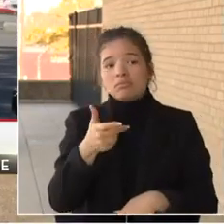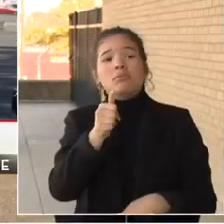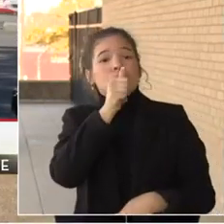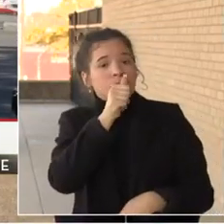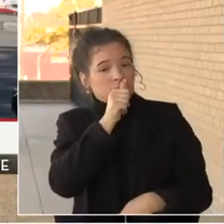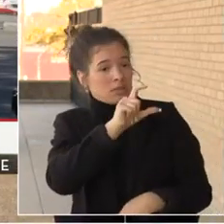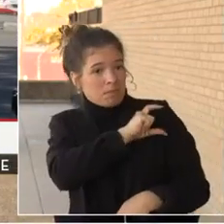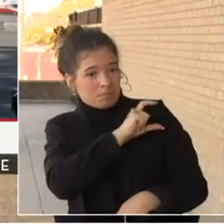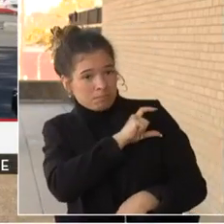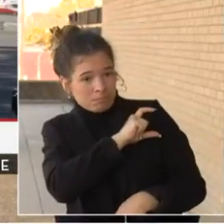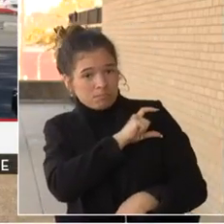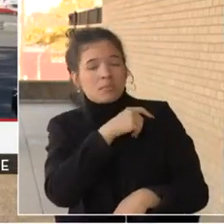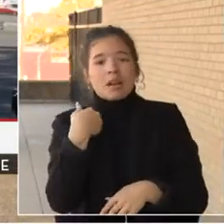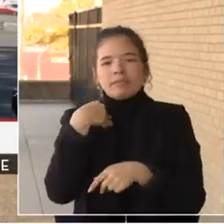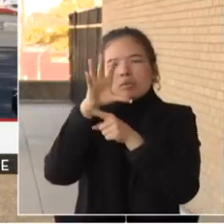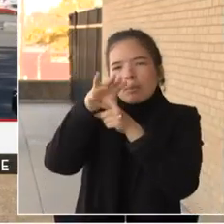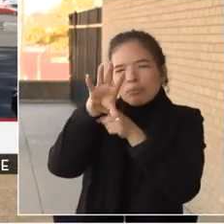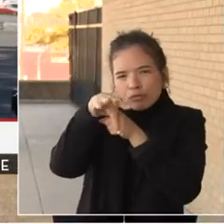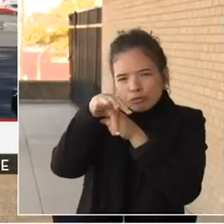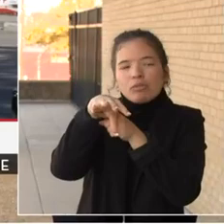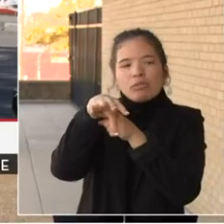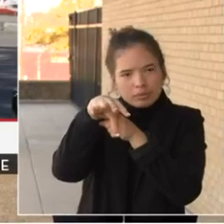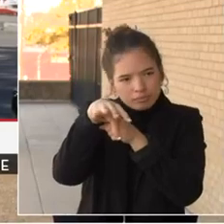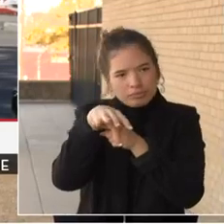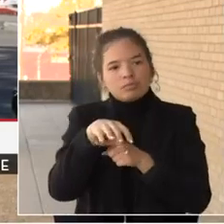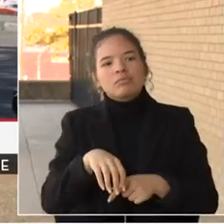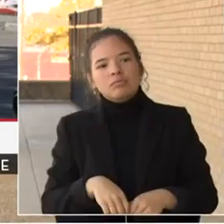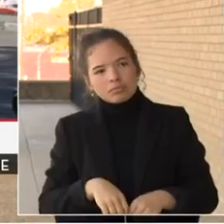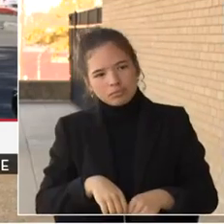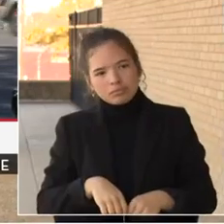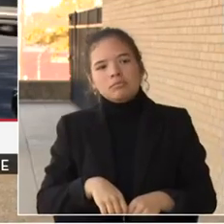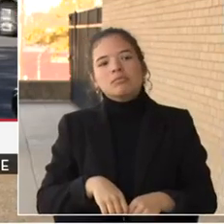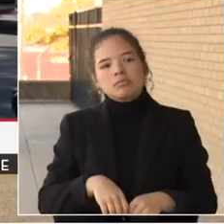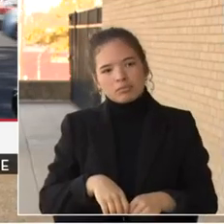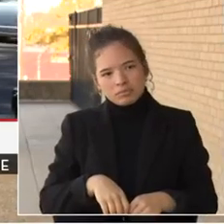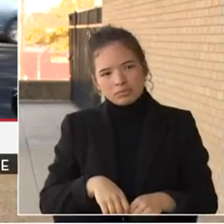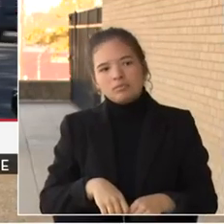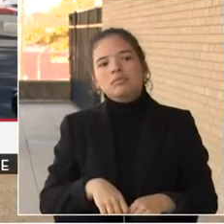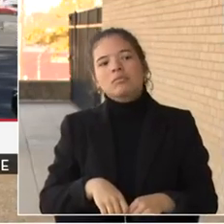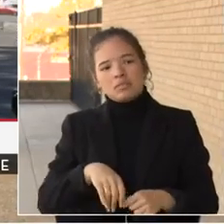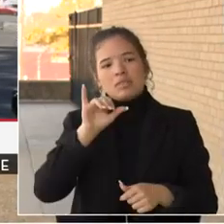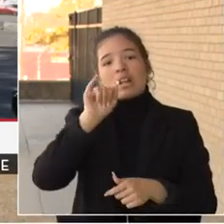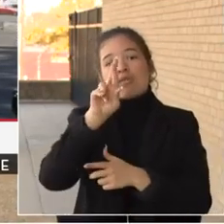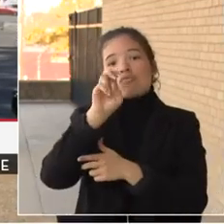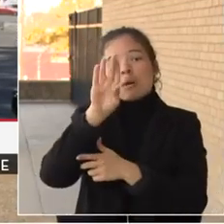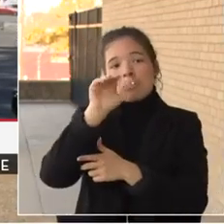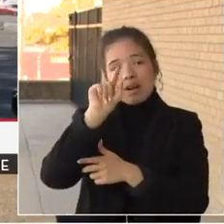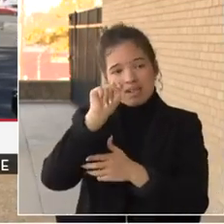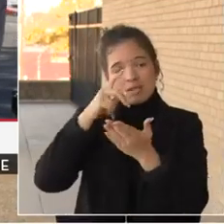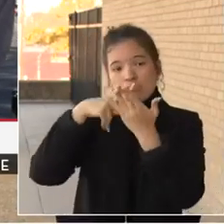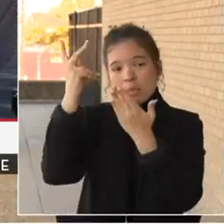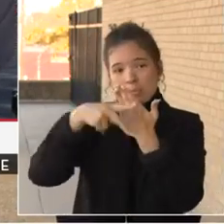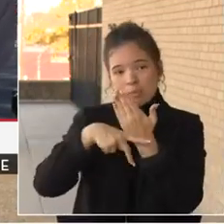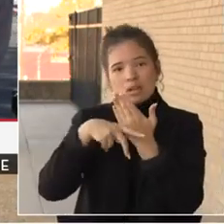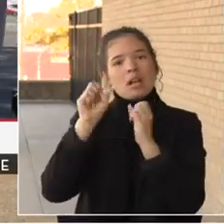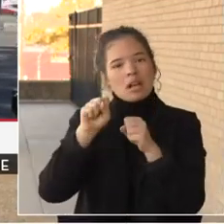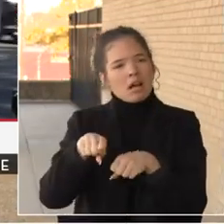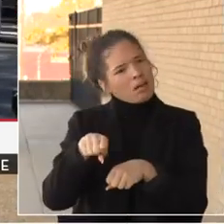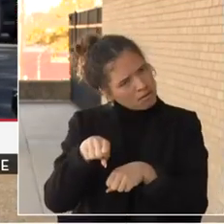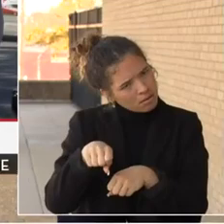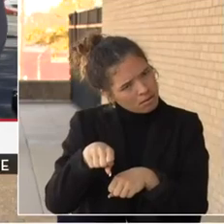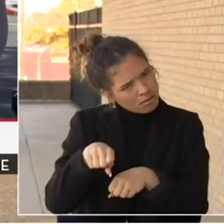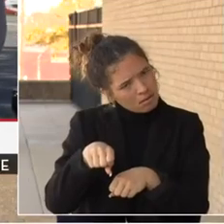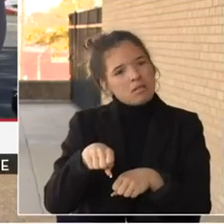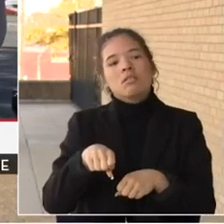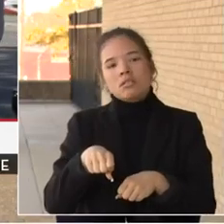which helps residents, businesses, non-profits, and religious institutions purchase and install